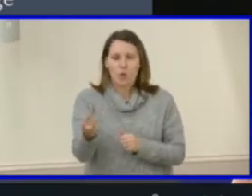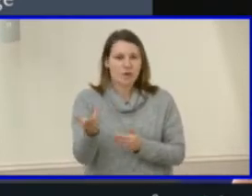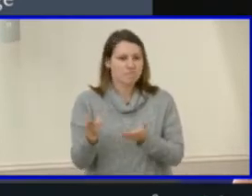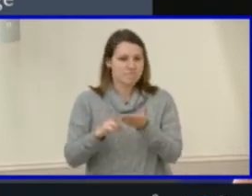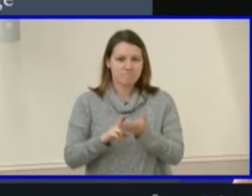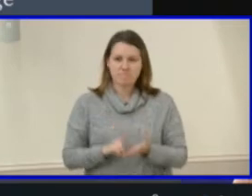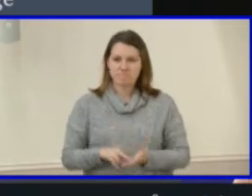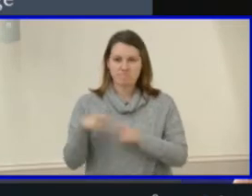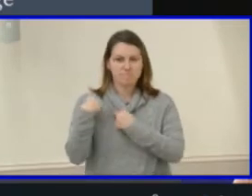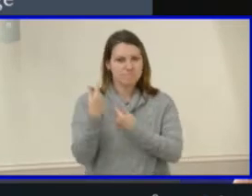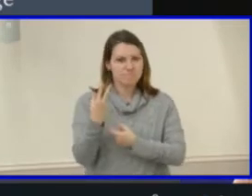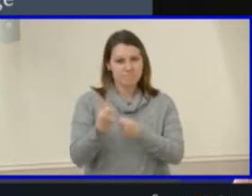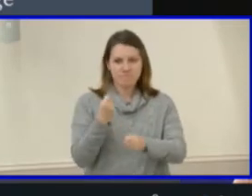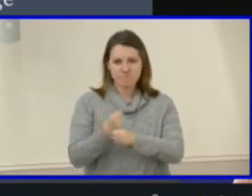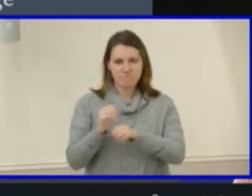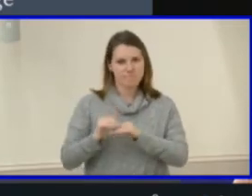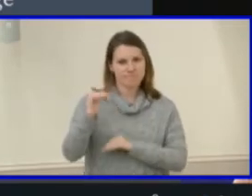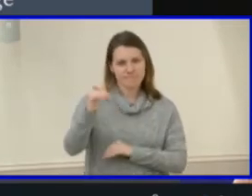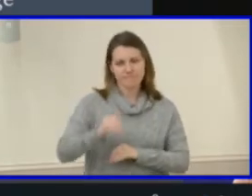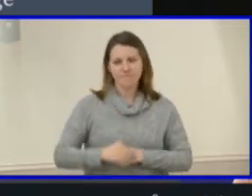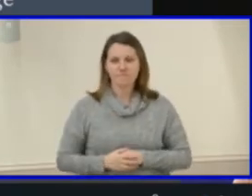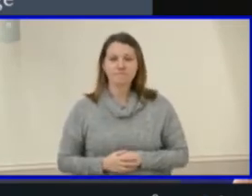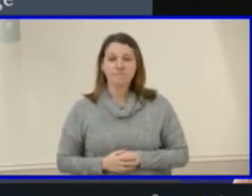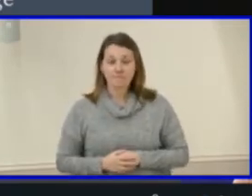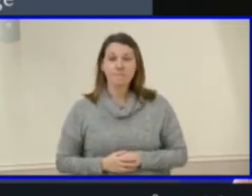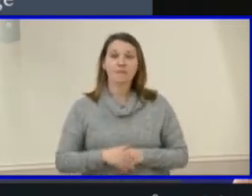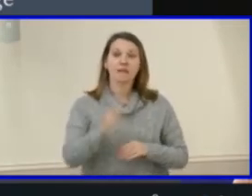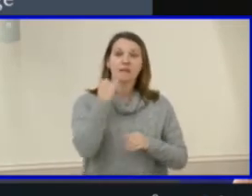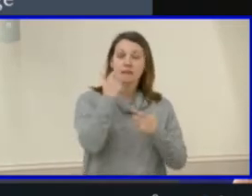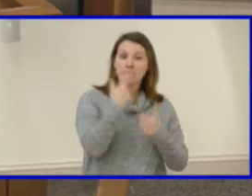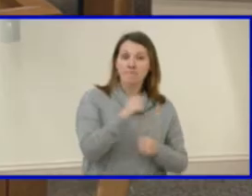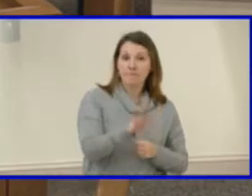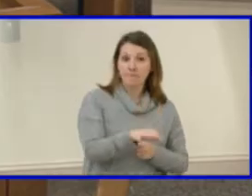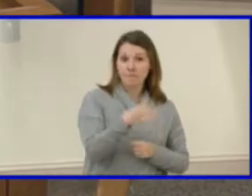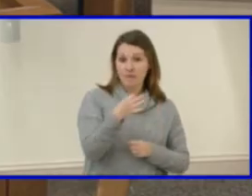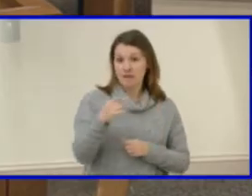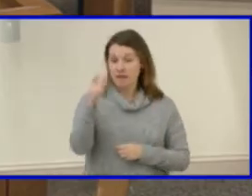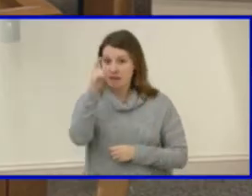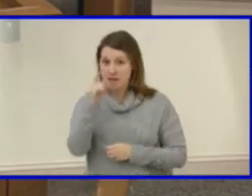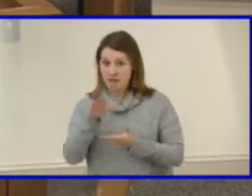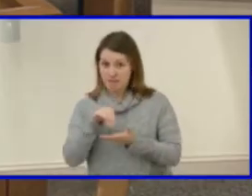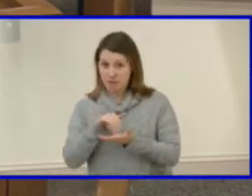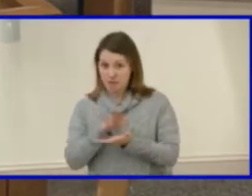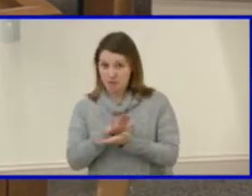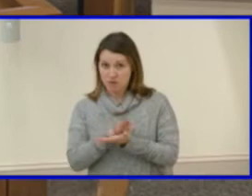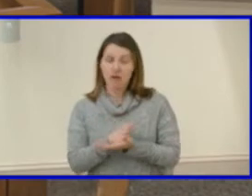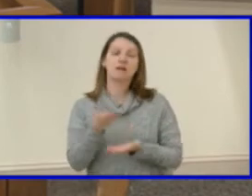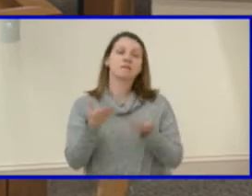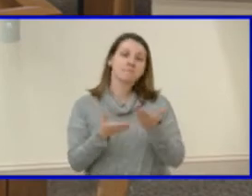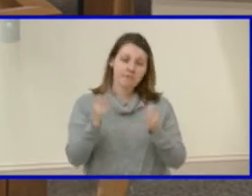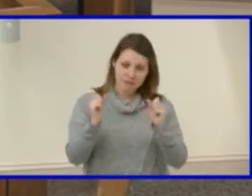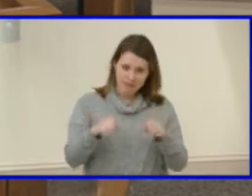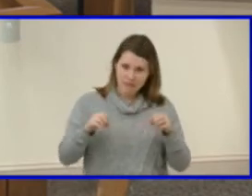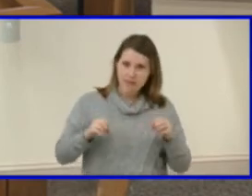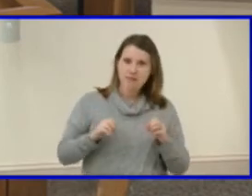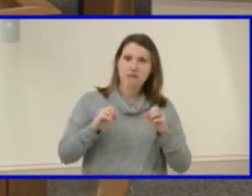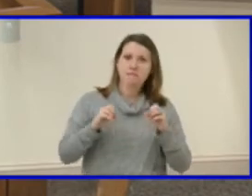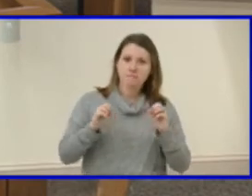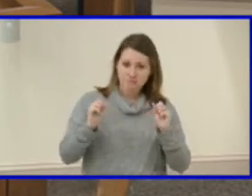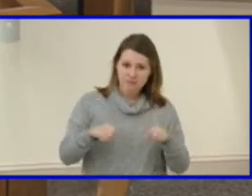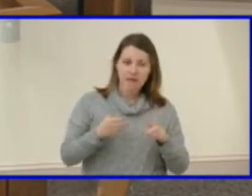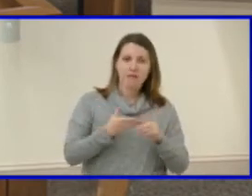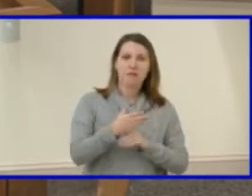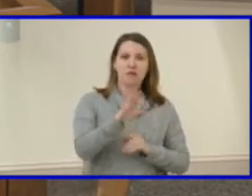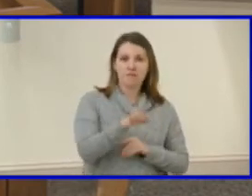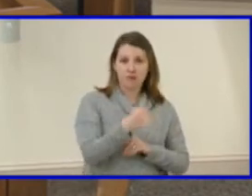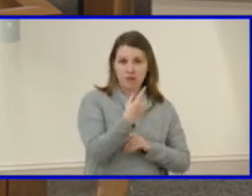consecutive years. Students interested in taking French or Latin in middle school may continue to have the opportunity to do so through French 1 and